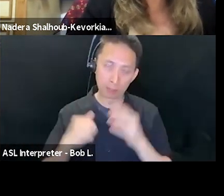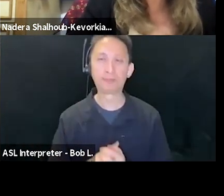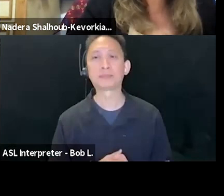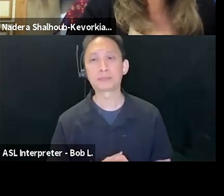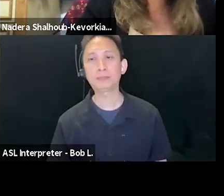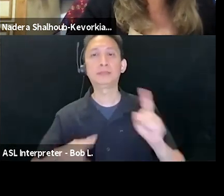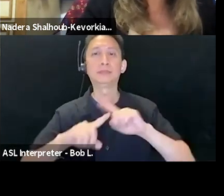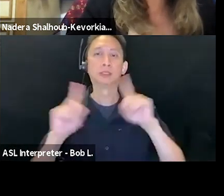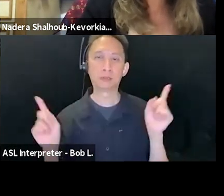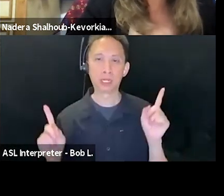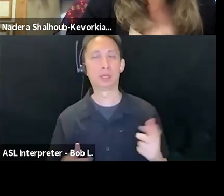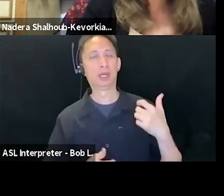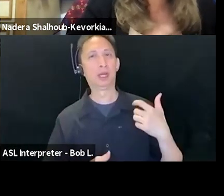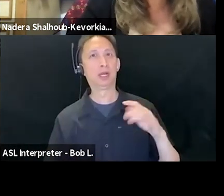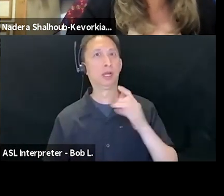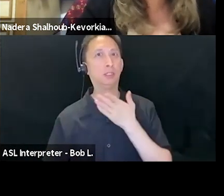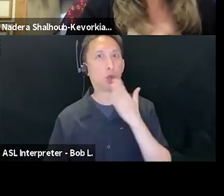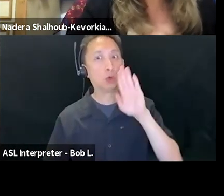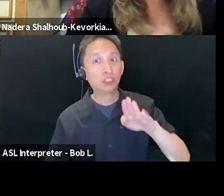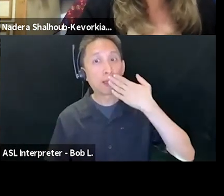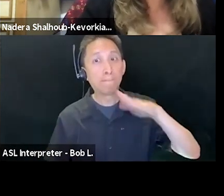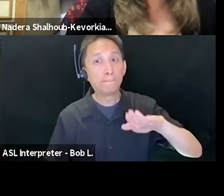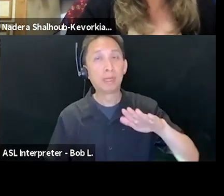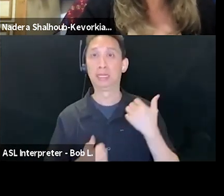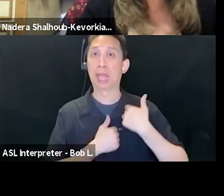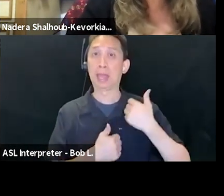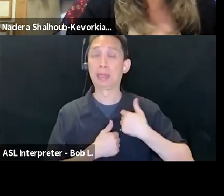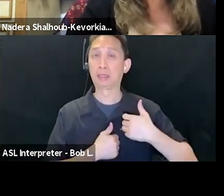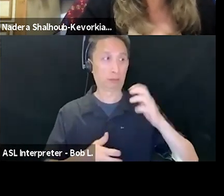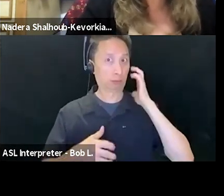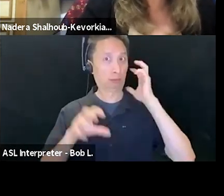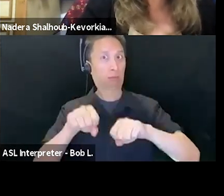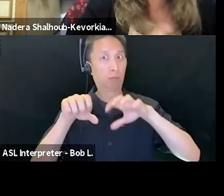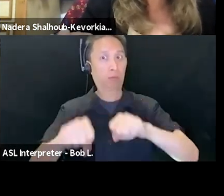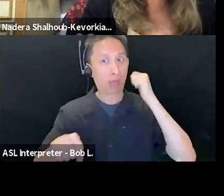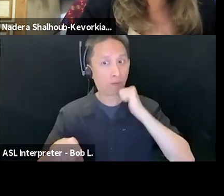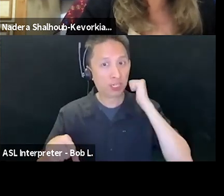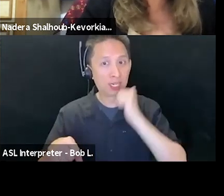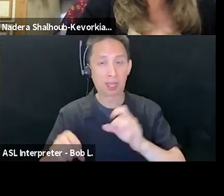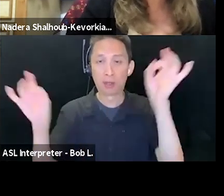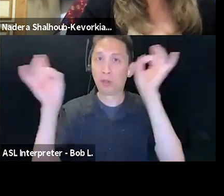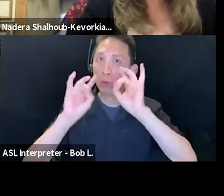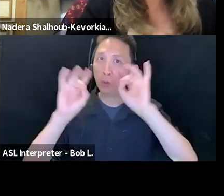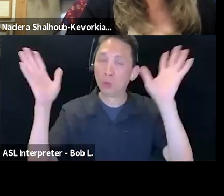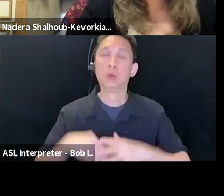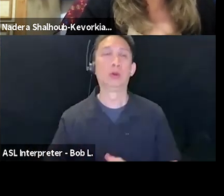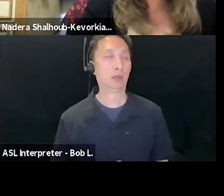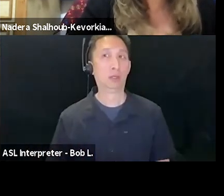daily military occupation, apartheid, dispossession, and killability faces off with Palestinians' livability,